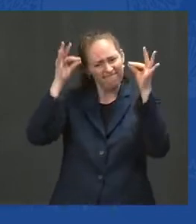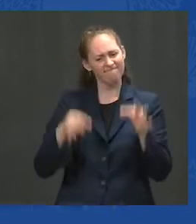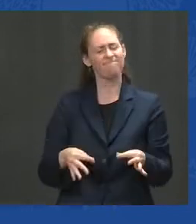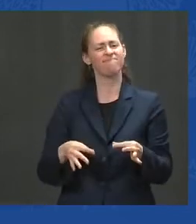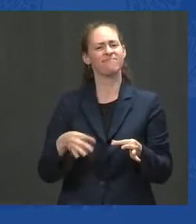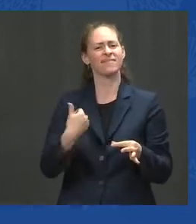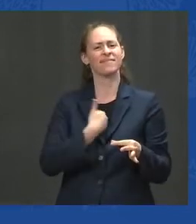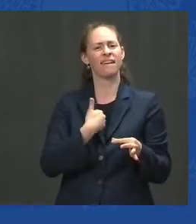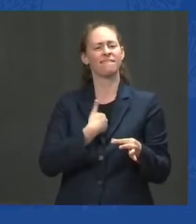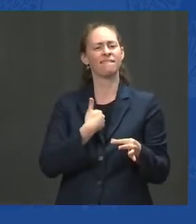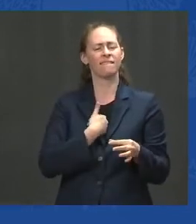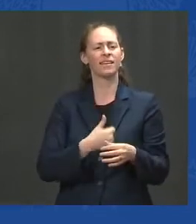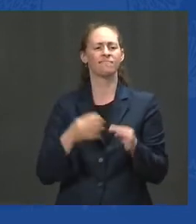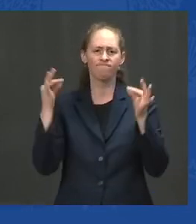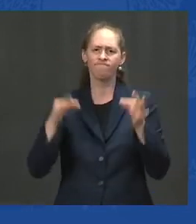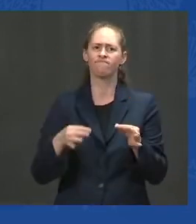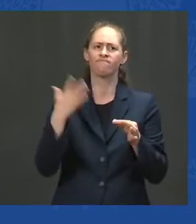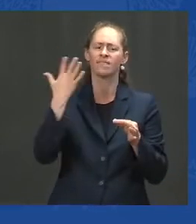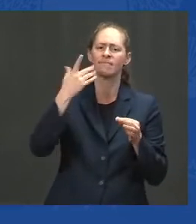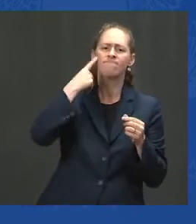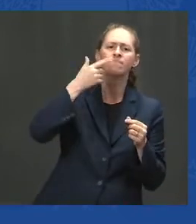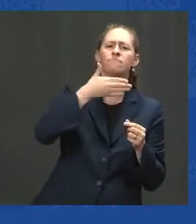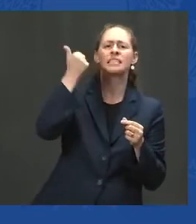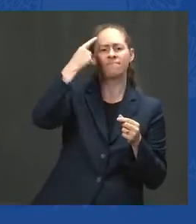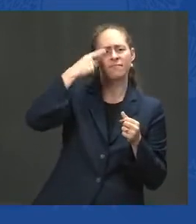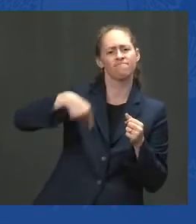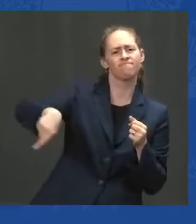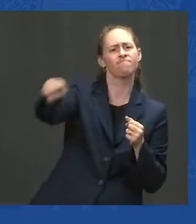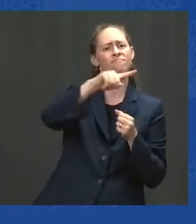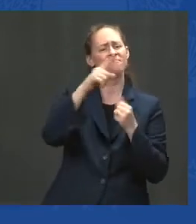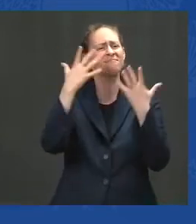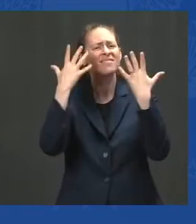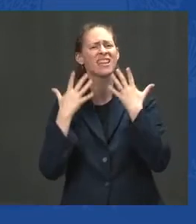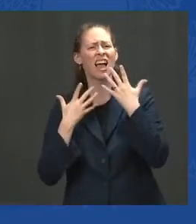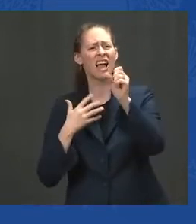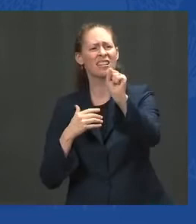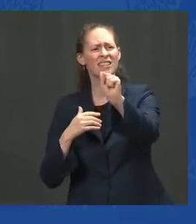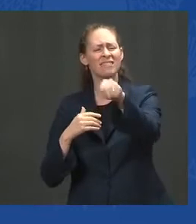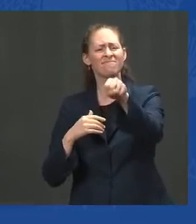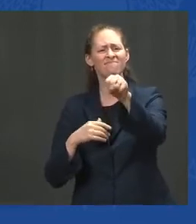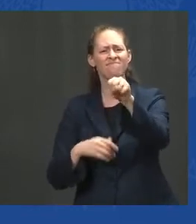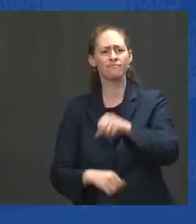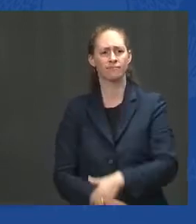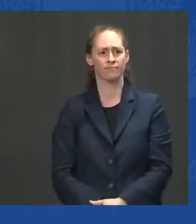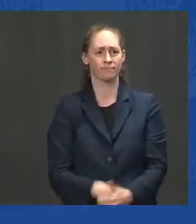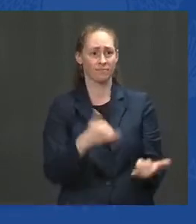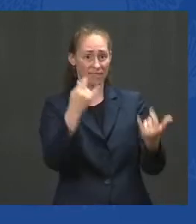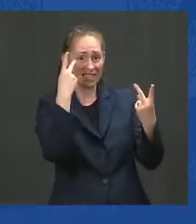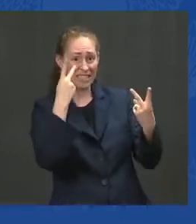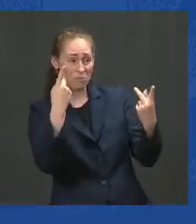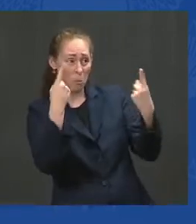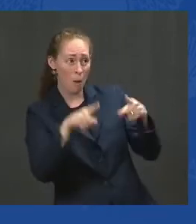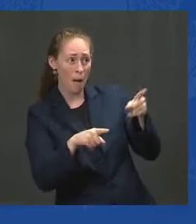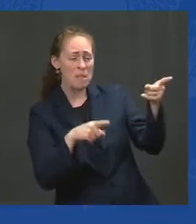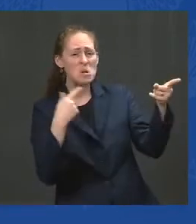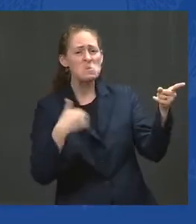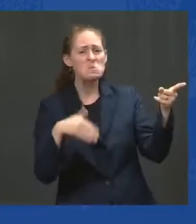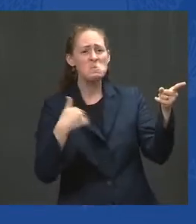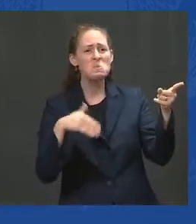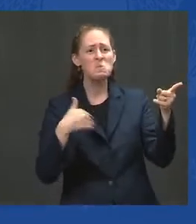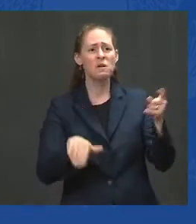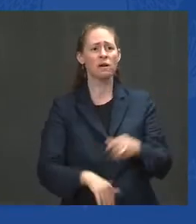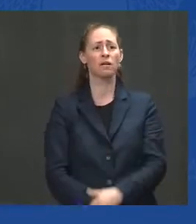I am deeply saddened by the facts we now face. But I do not regret my decision to end